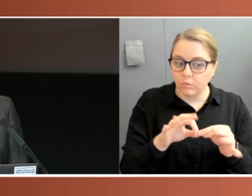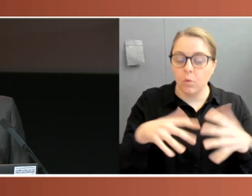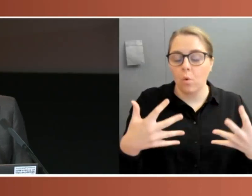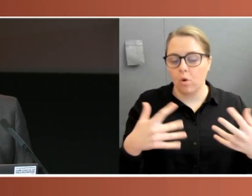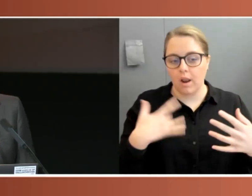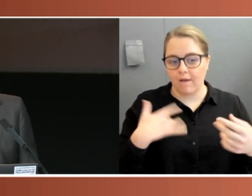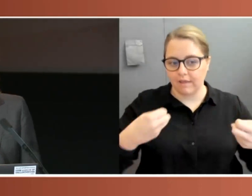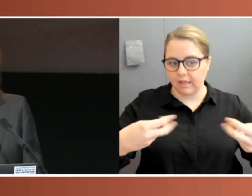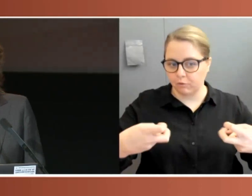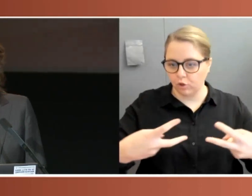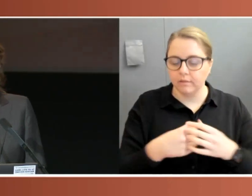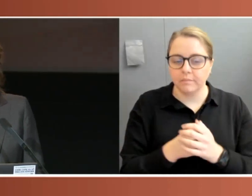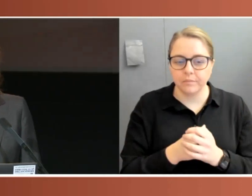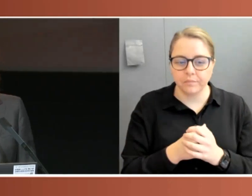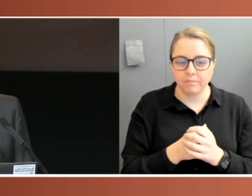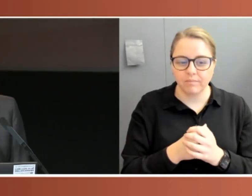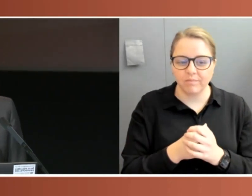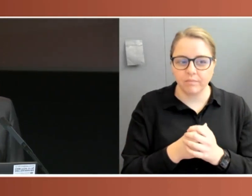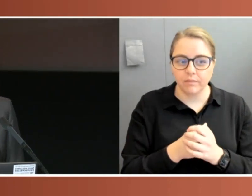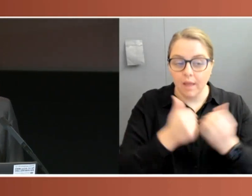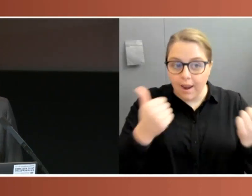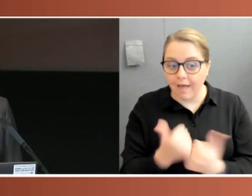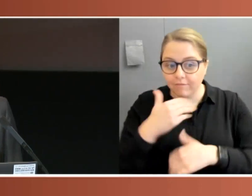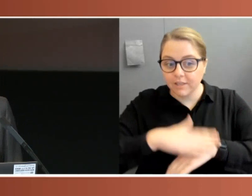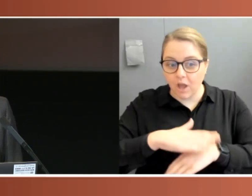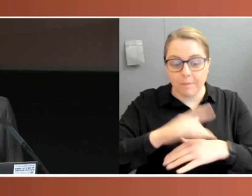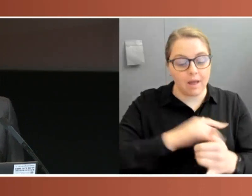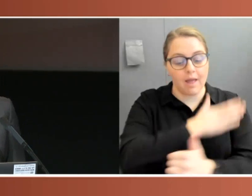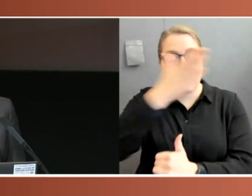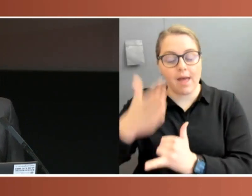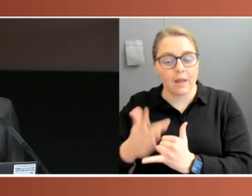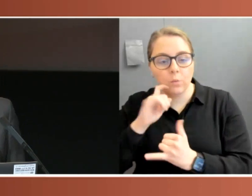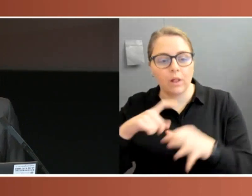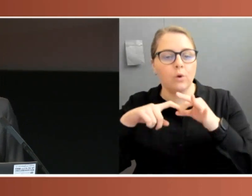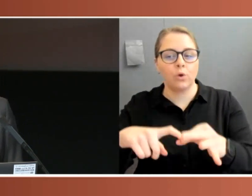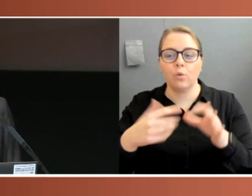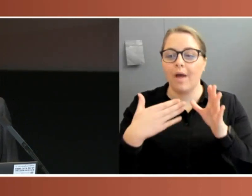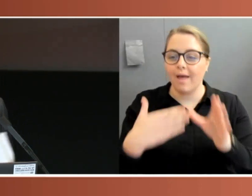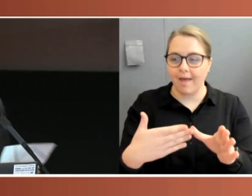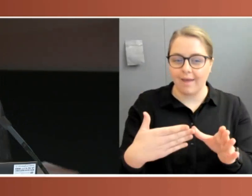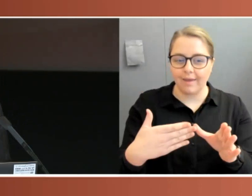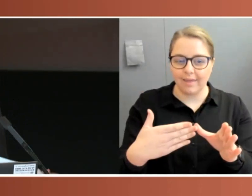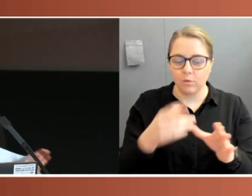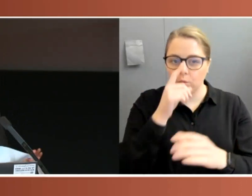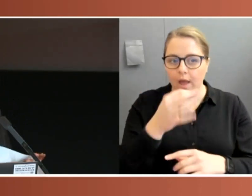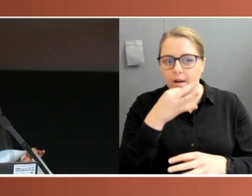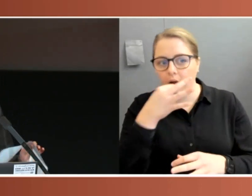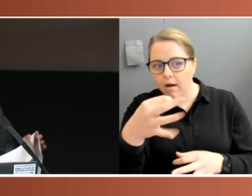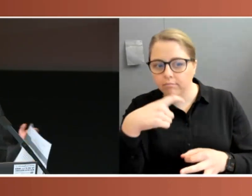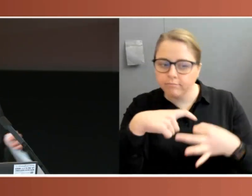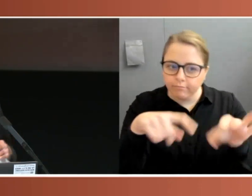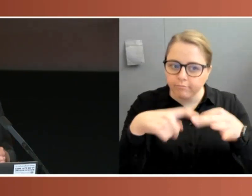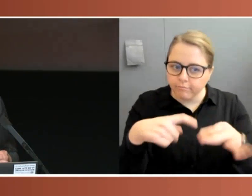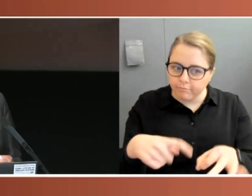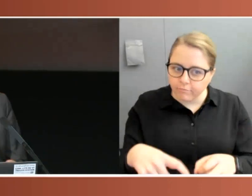If time permits, at the end of a lecture I will do a short Q&A session where you can ask questions of our presenters. I'm